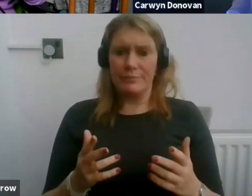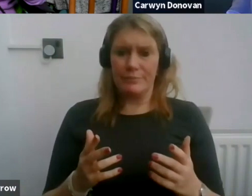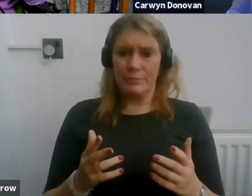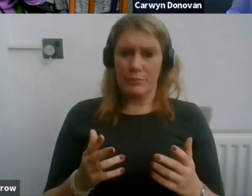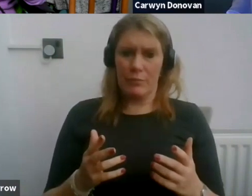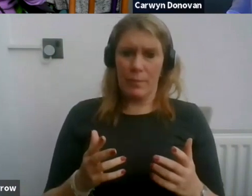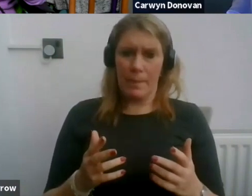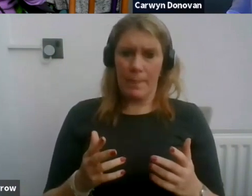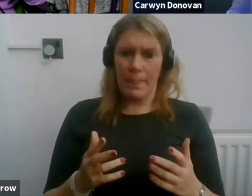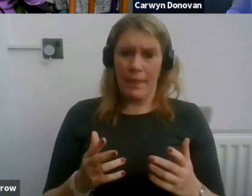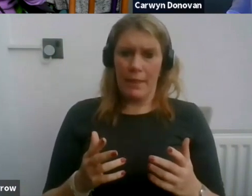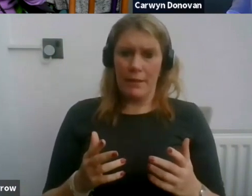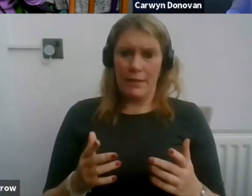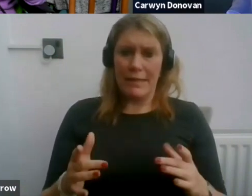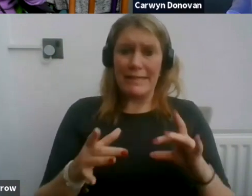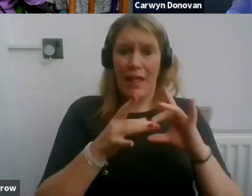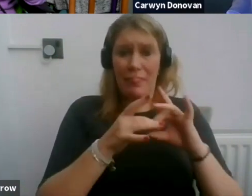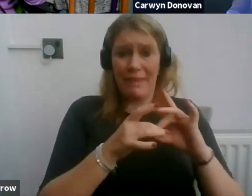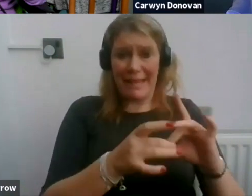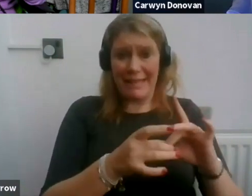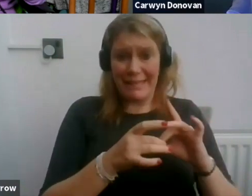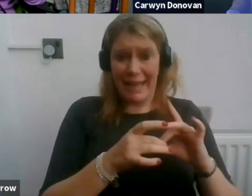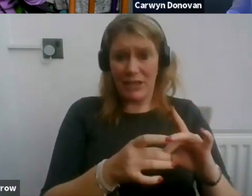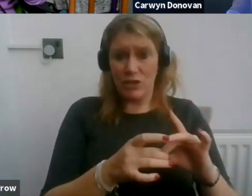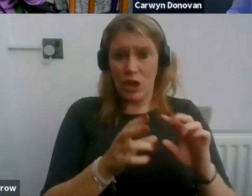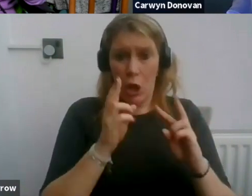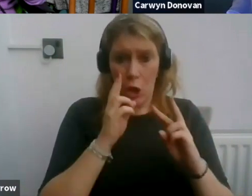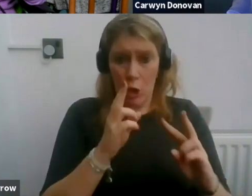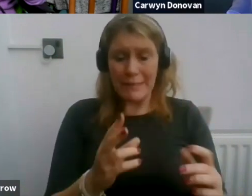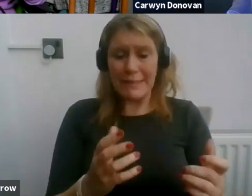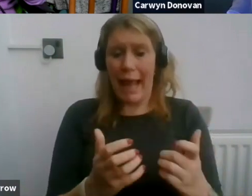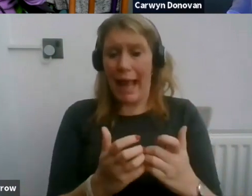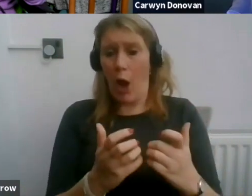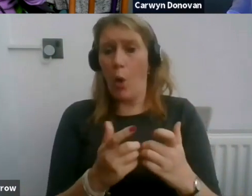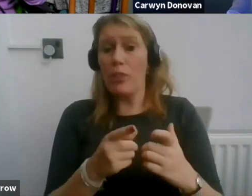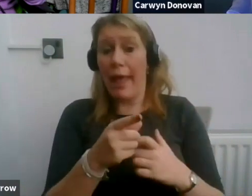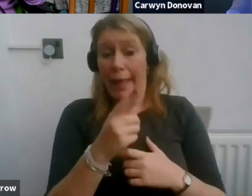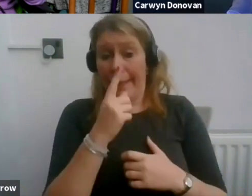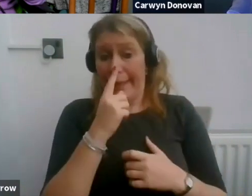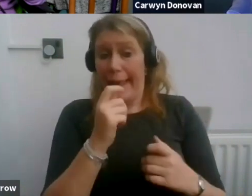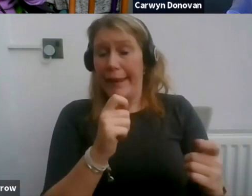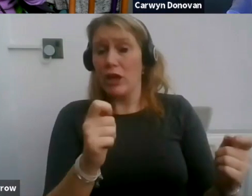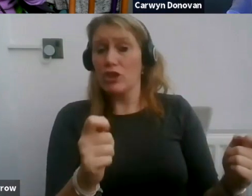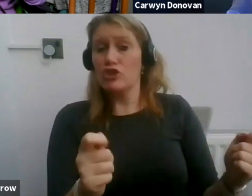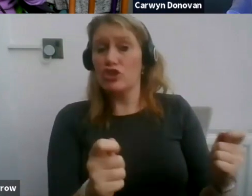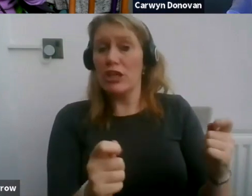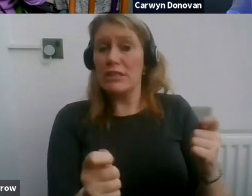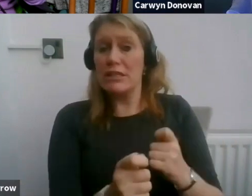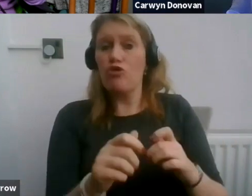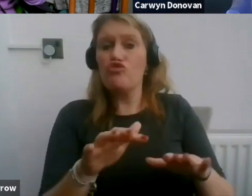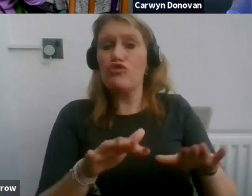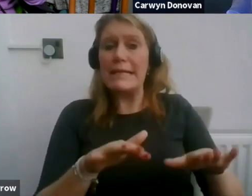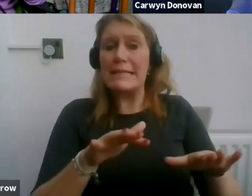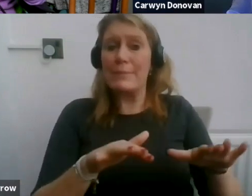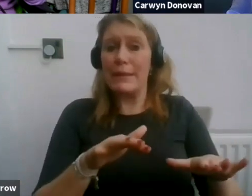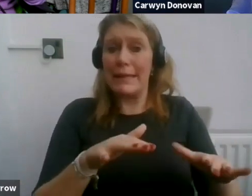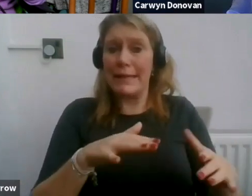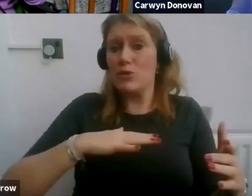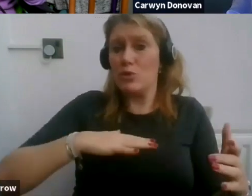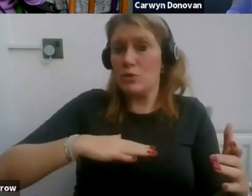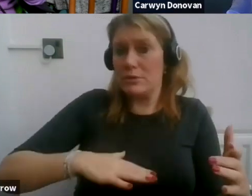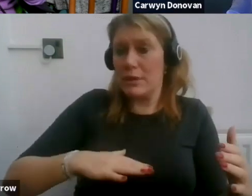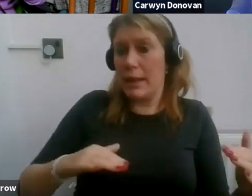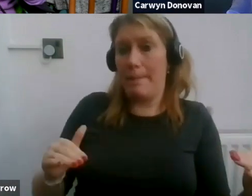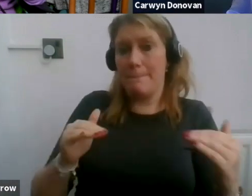engager is looking at what reasonable adjustments can be made to facilitate you, not whether it